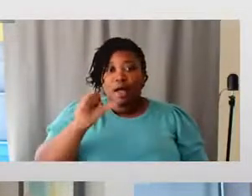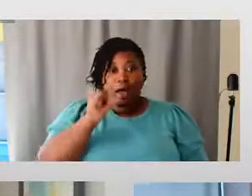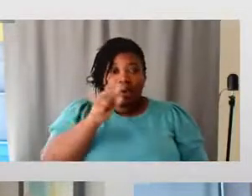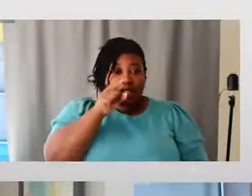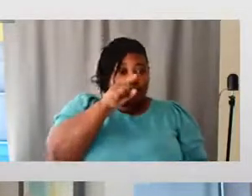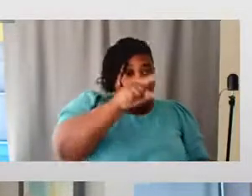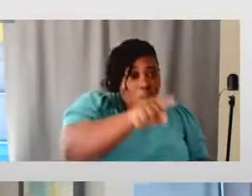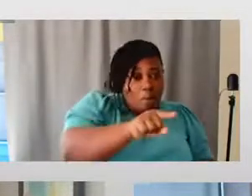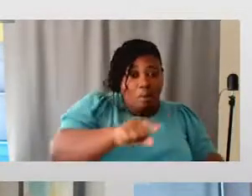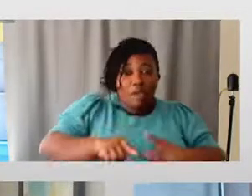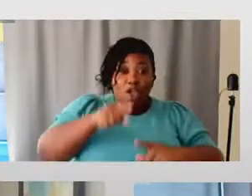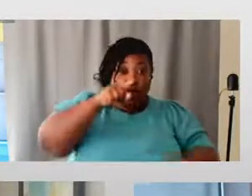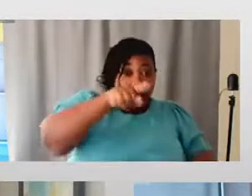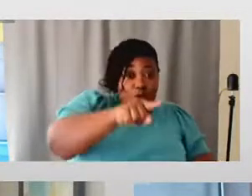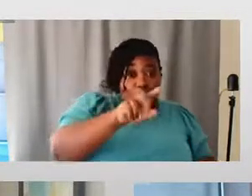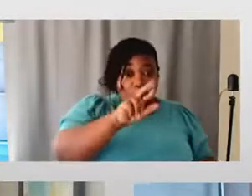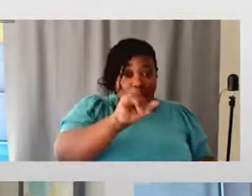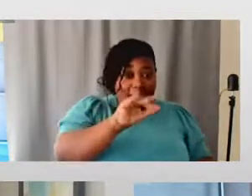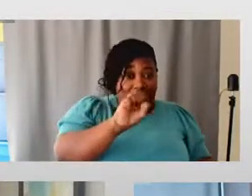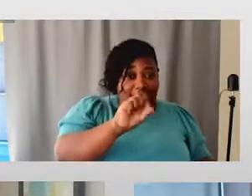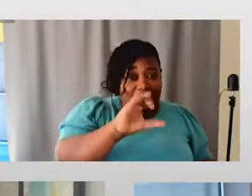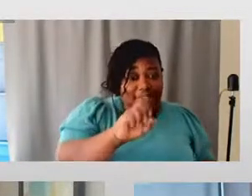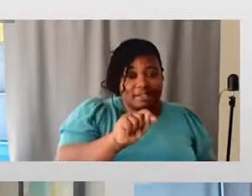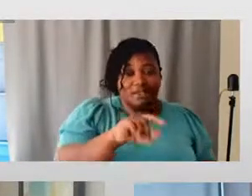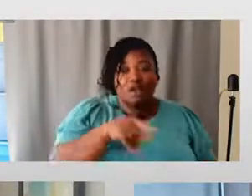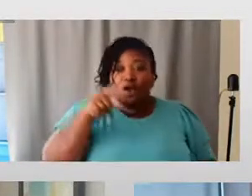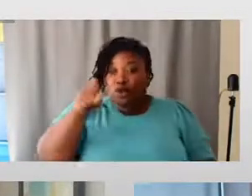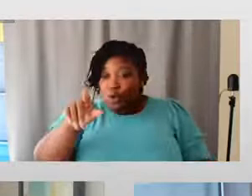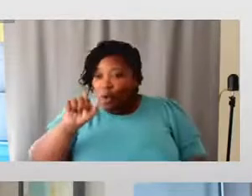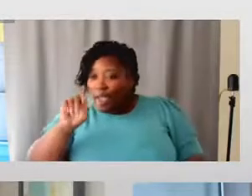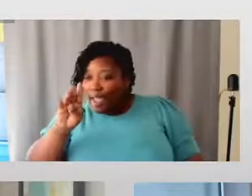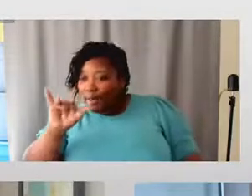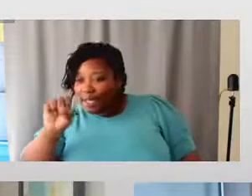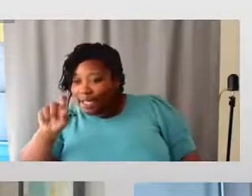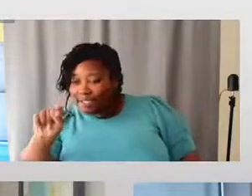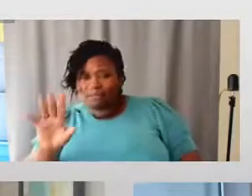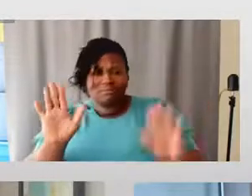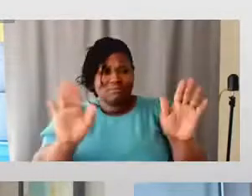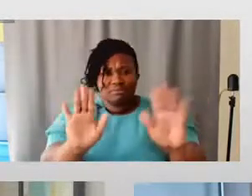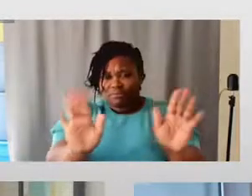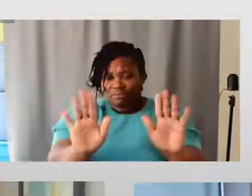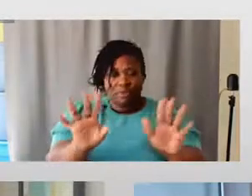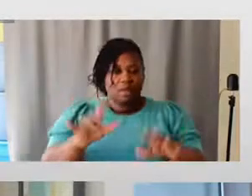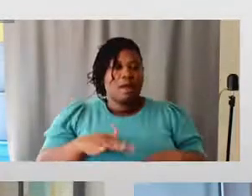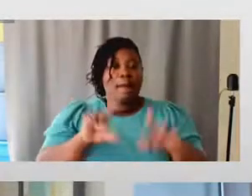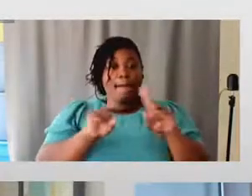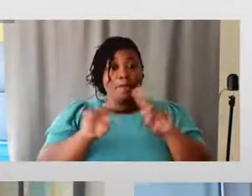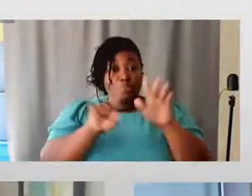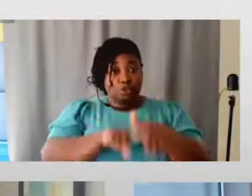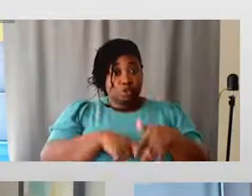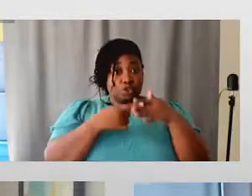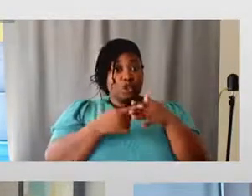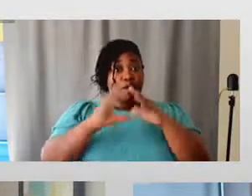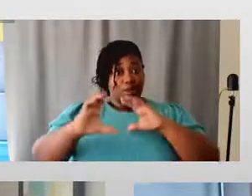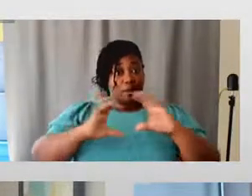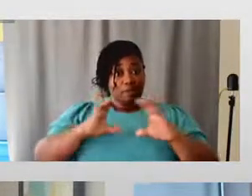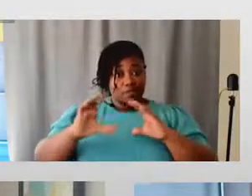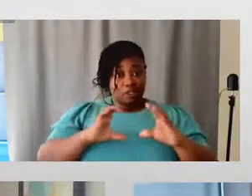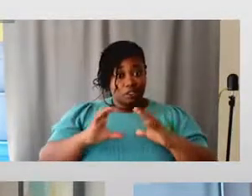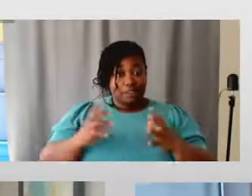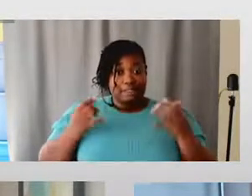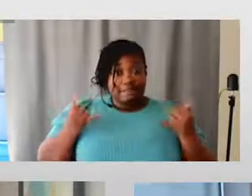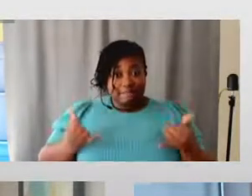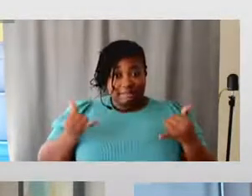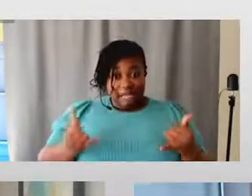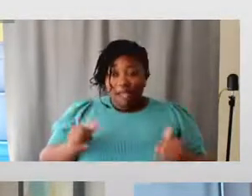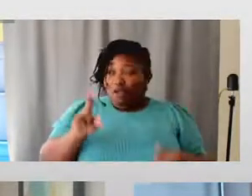and you are ableist. But in order for us to then start a conversation about ableism, today, in the past sort of year and a half in our